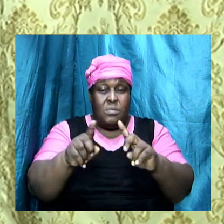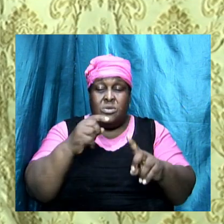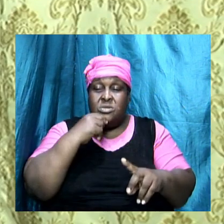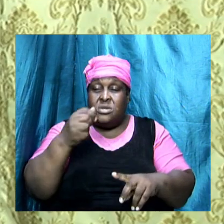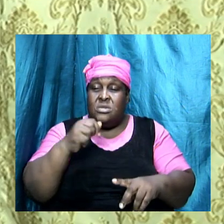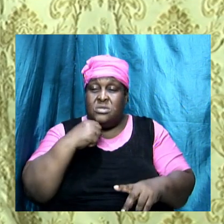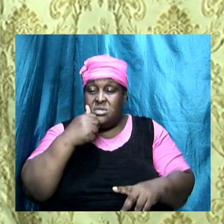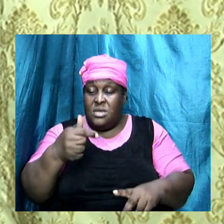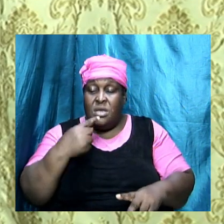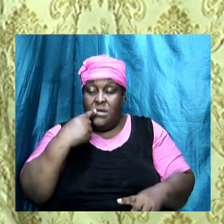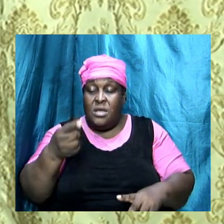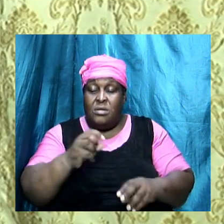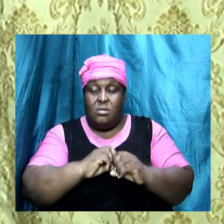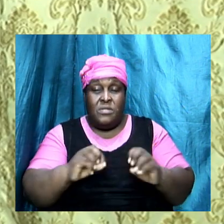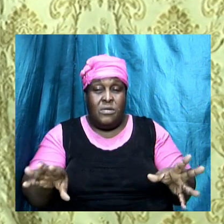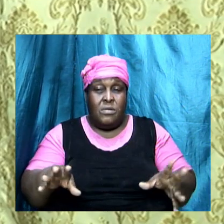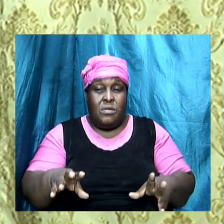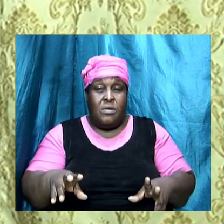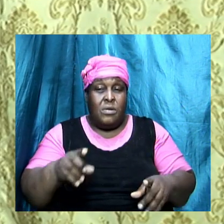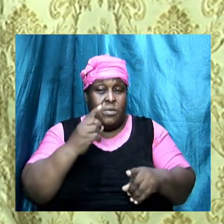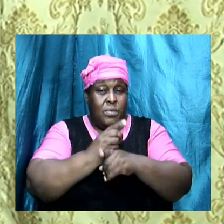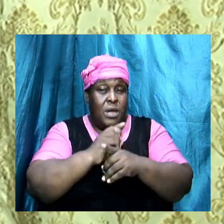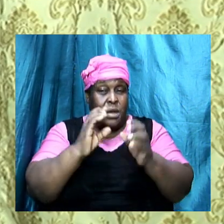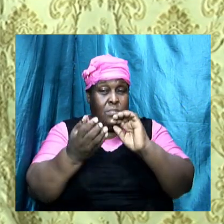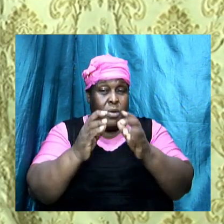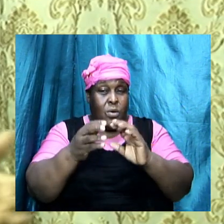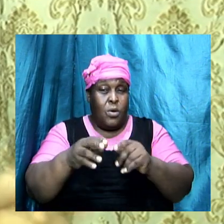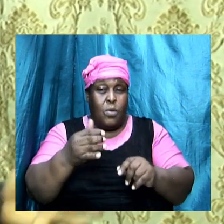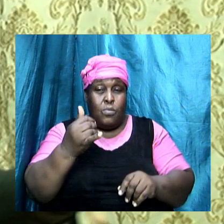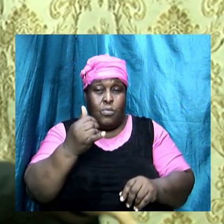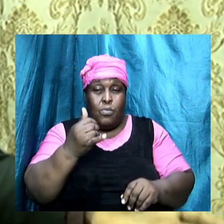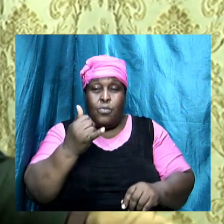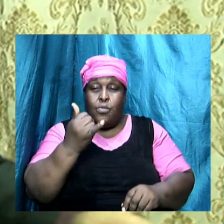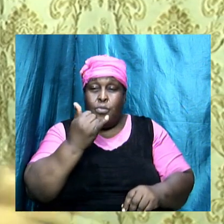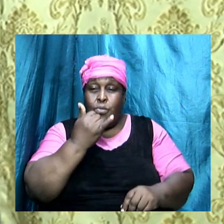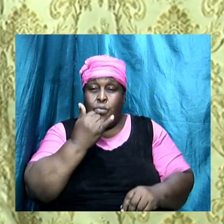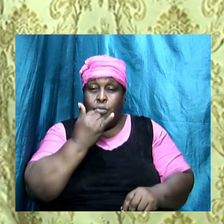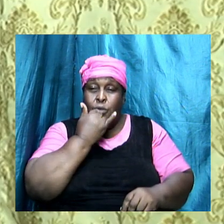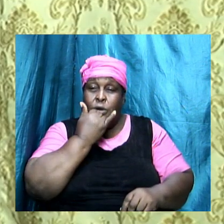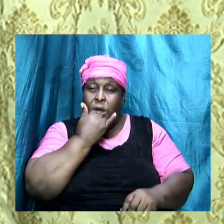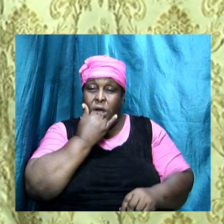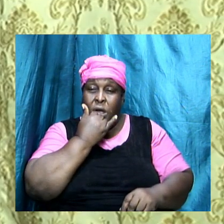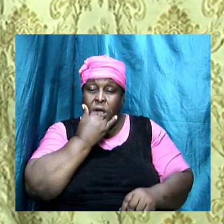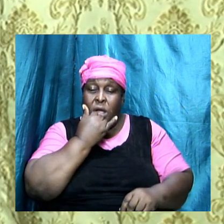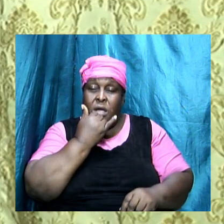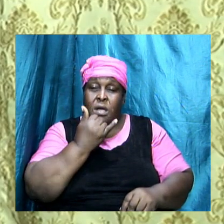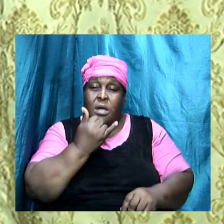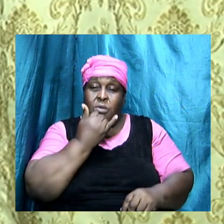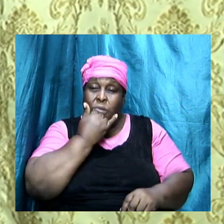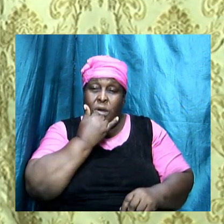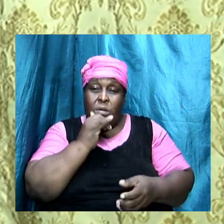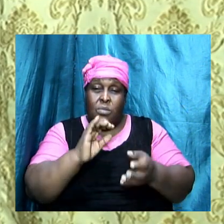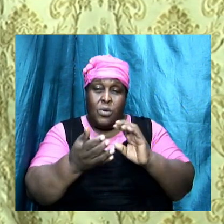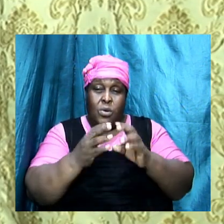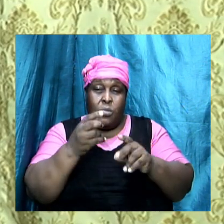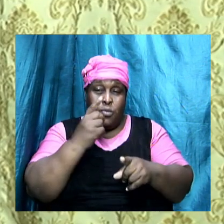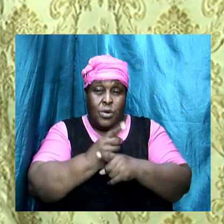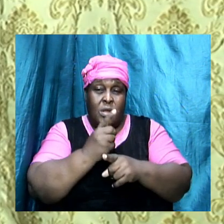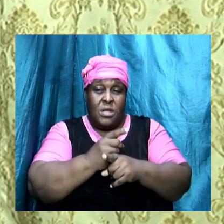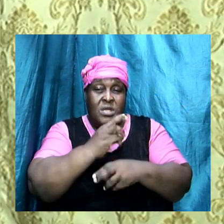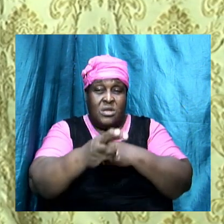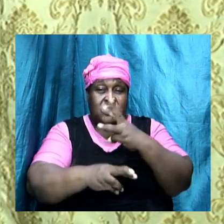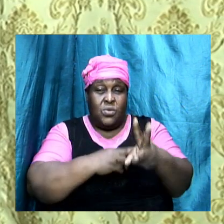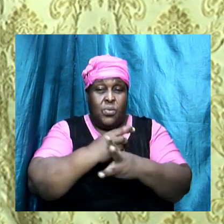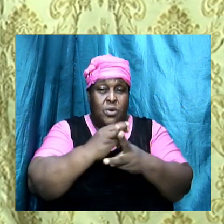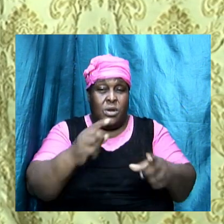right becomes wrong and wrong becomes right it is the world that we are living in and this is how